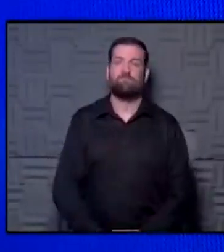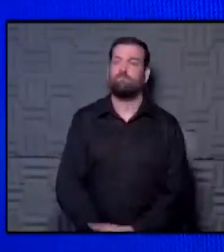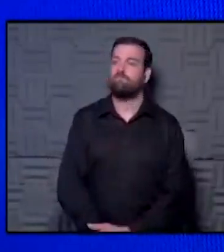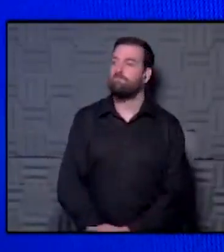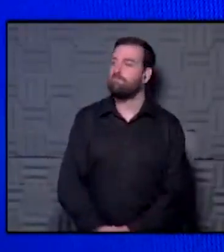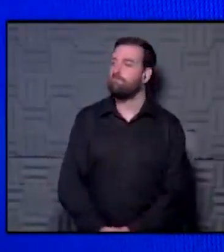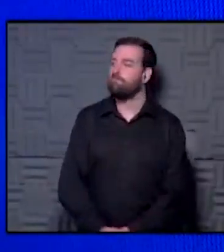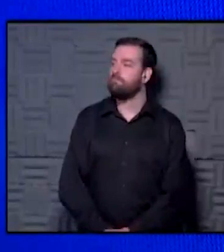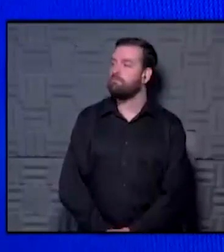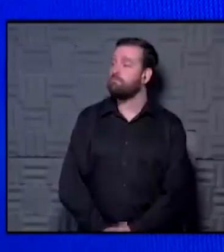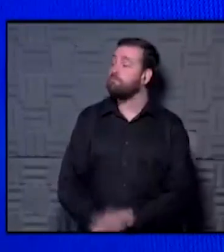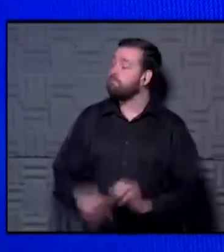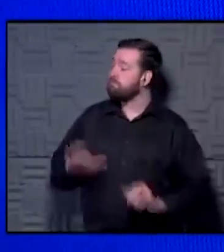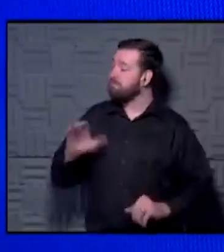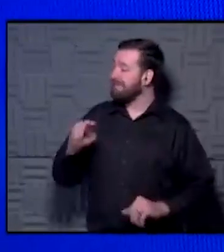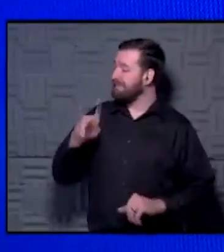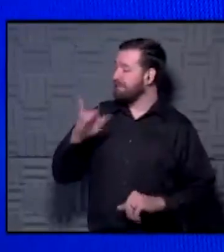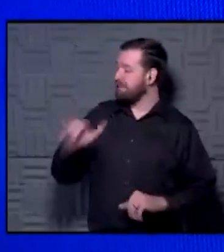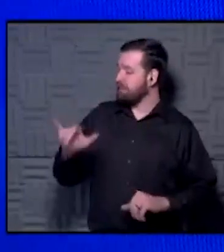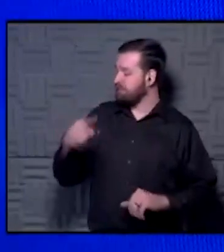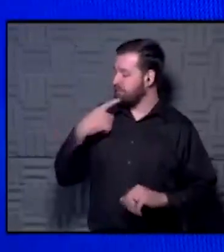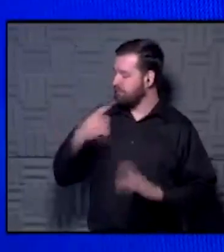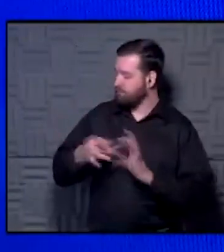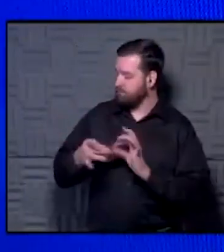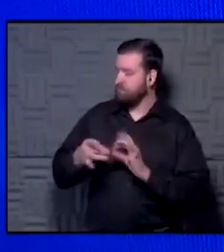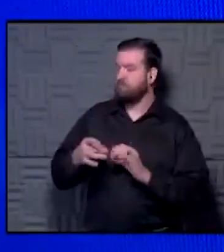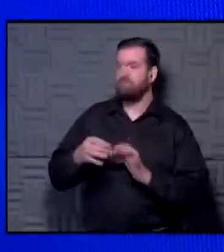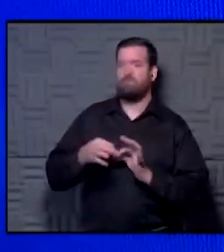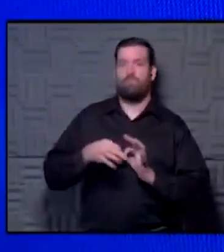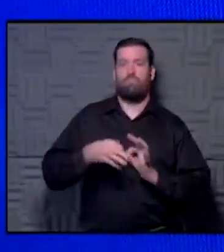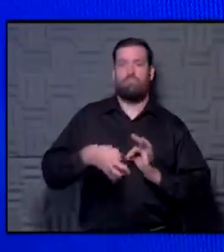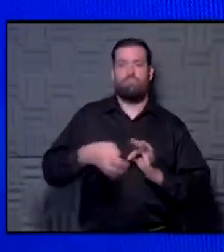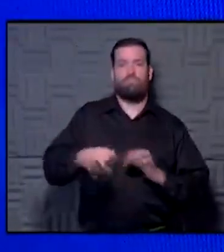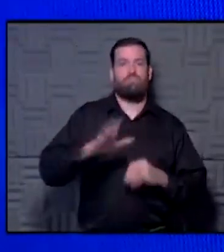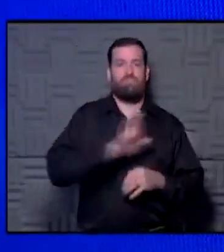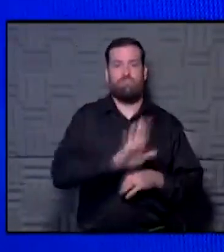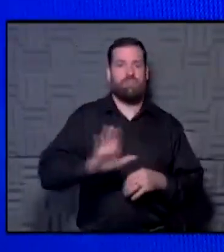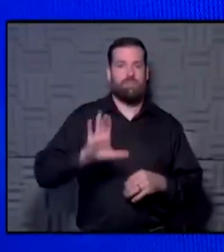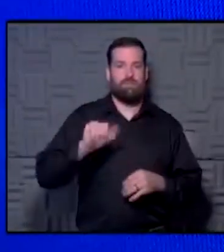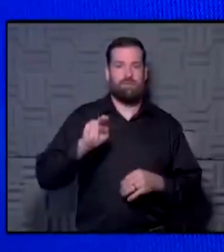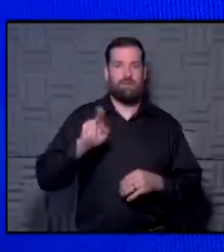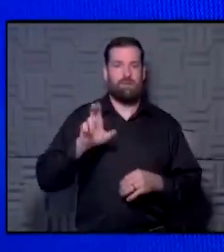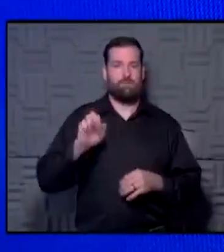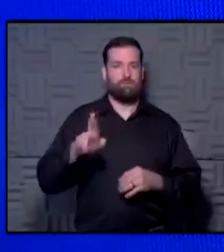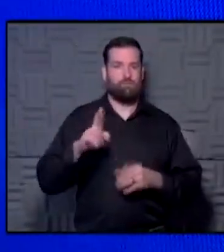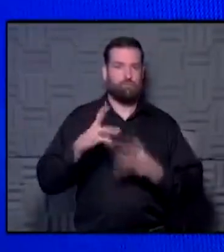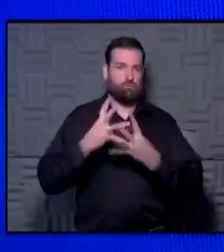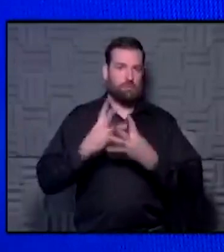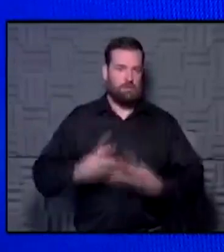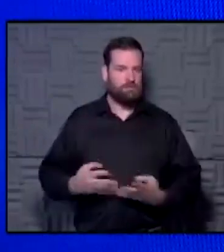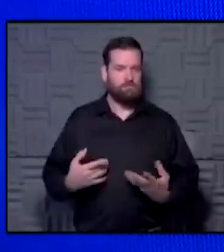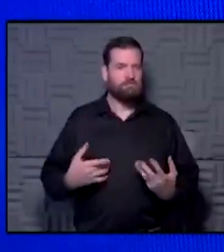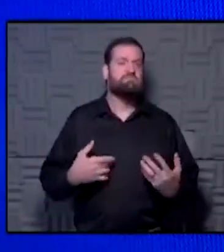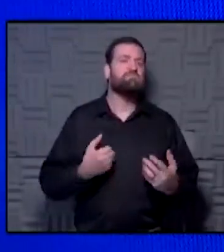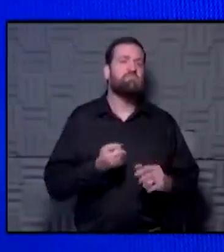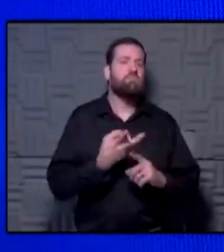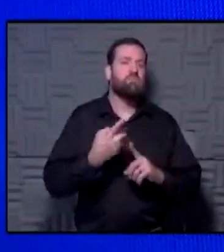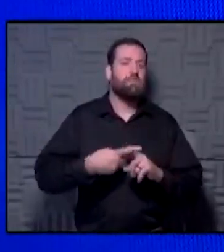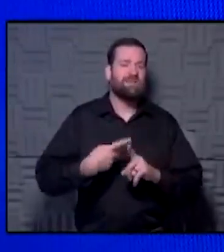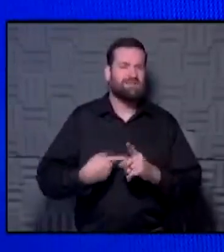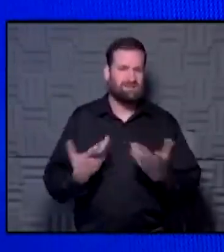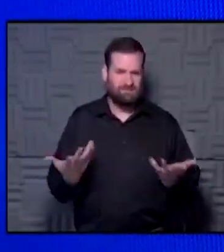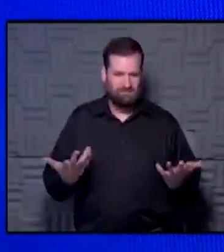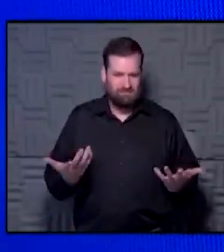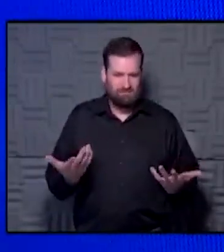Okay. Cindy says she and her husband have been putting off their cancer screenings. And she wants to know what difference does a few months make,